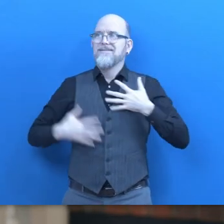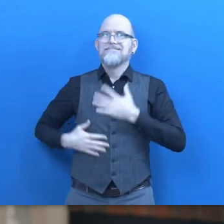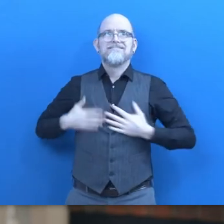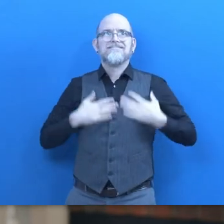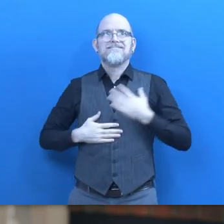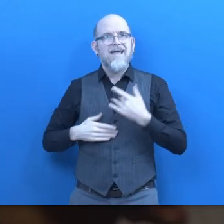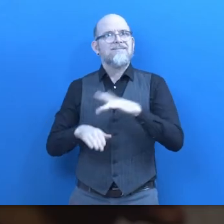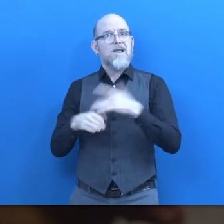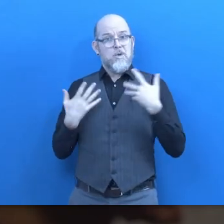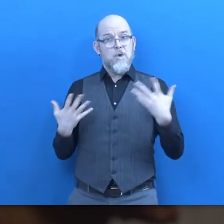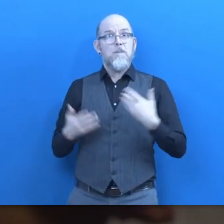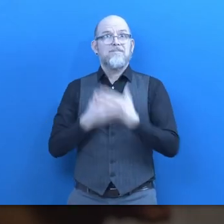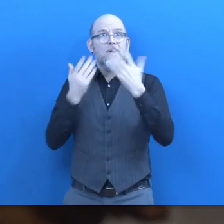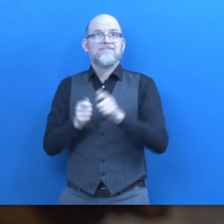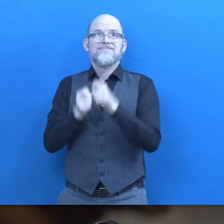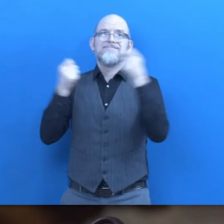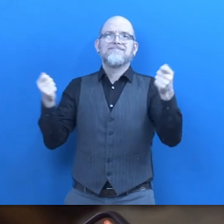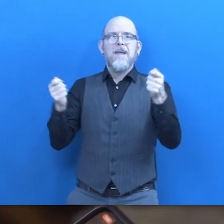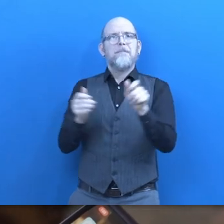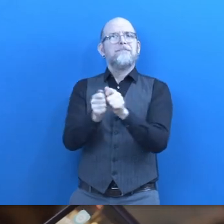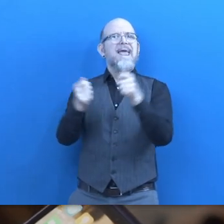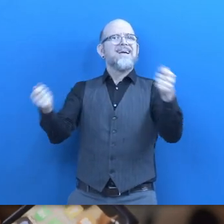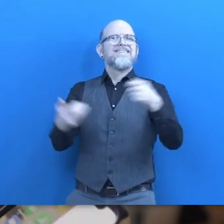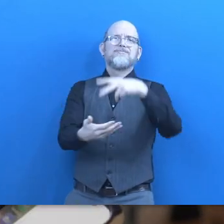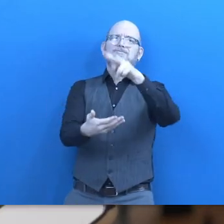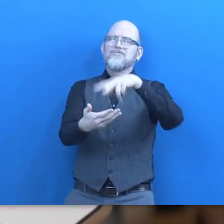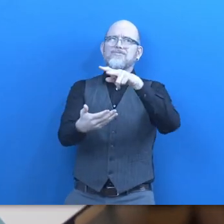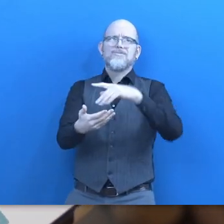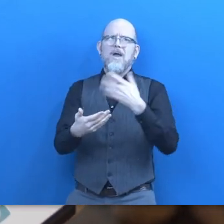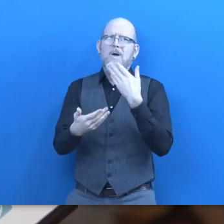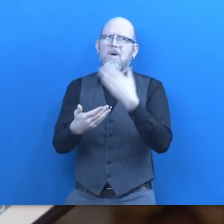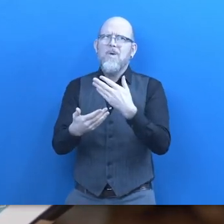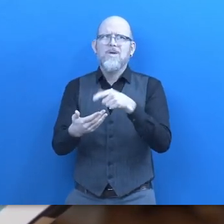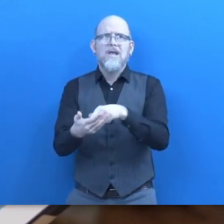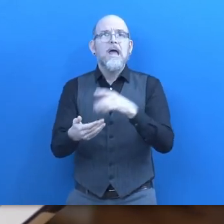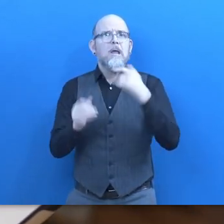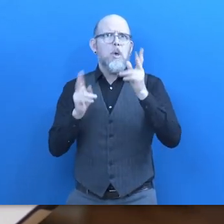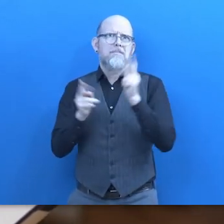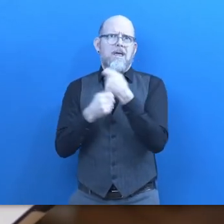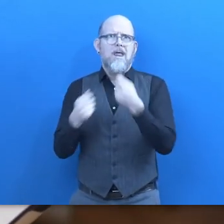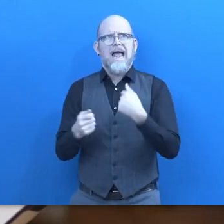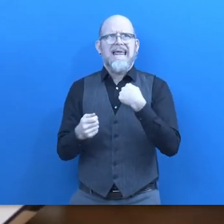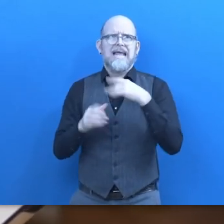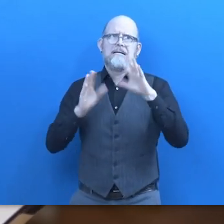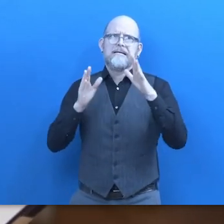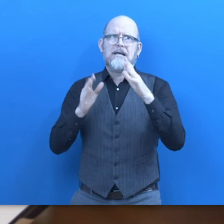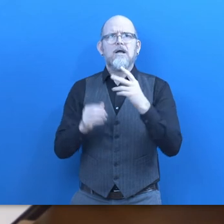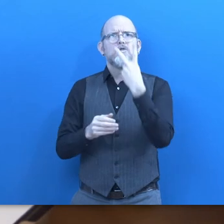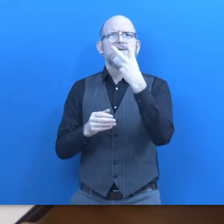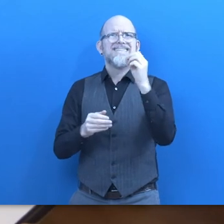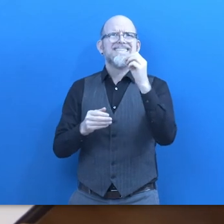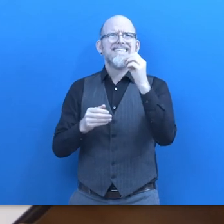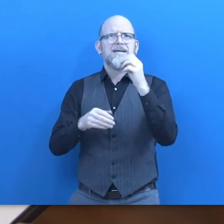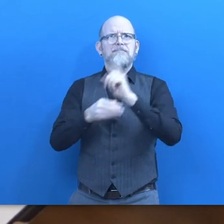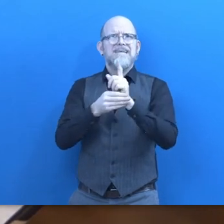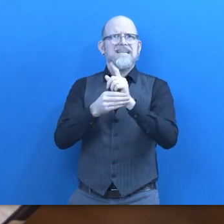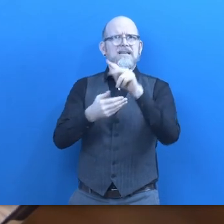magazine article that I've been dying to sit down with with the Microsoft Seeing AI app and it made it super easy and